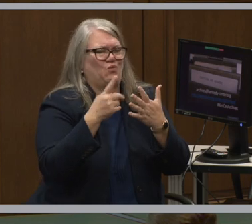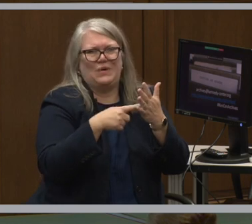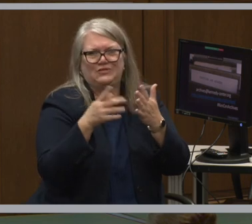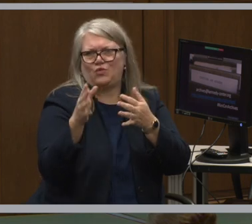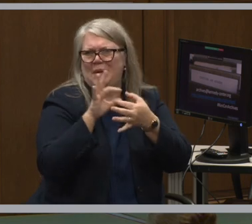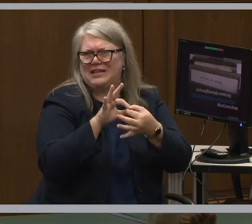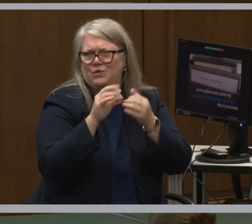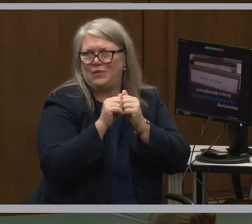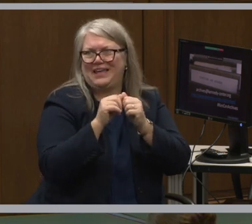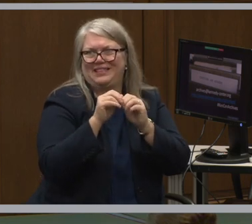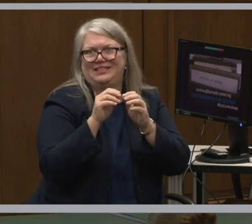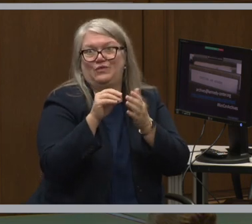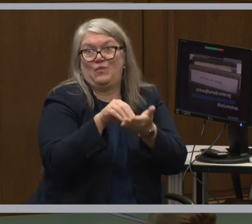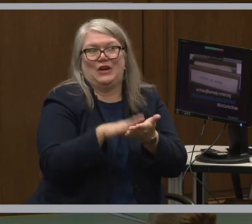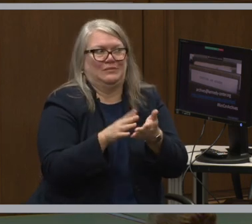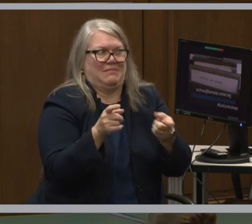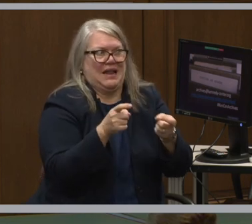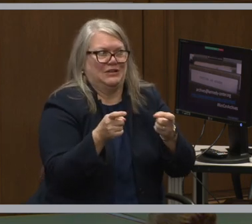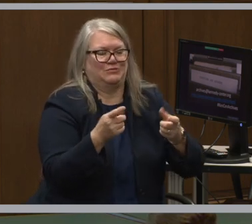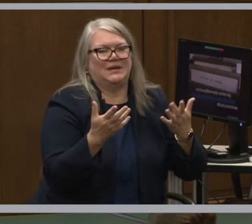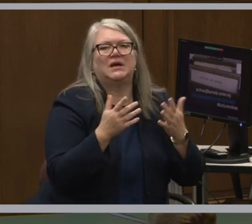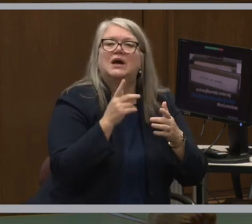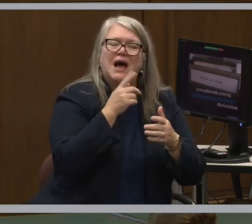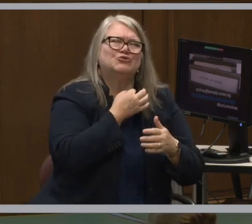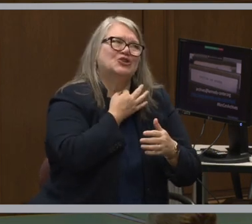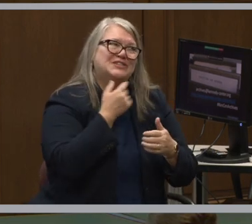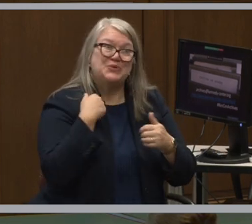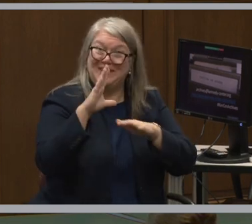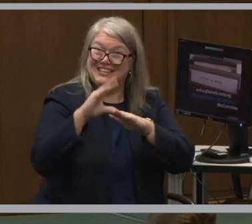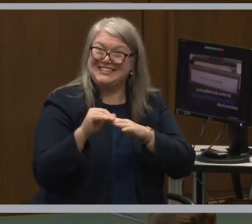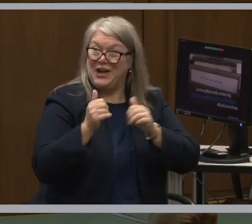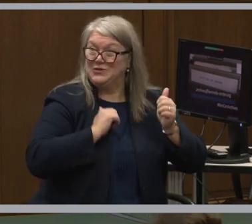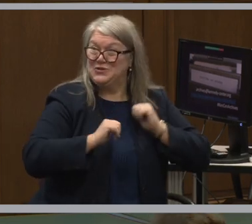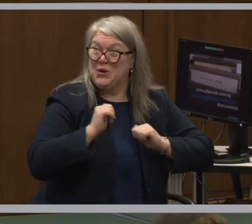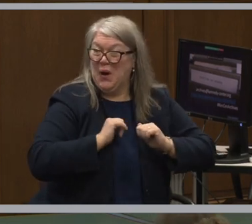the second really quick question, I'm just curious, do you all get discounts to their shows?